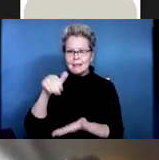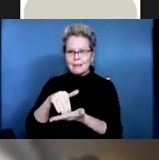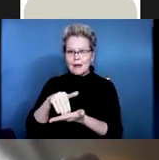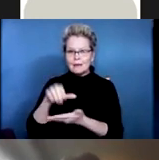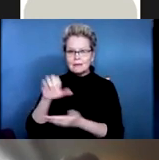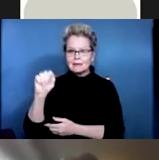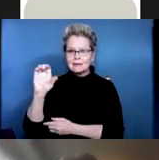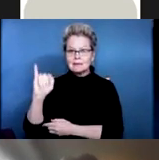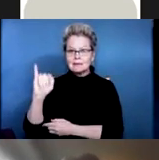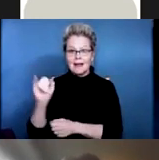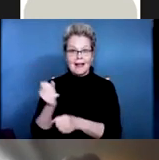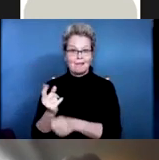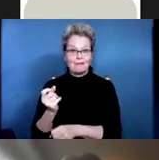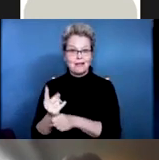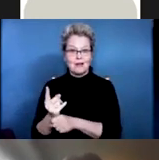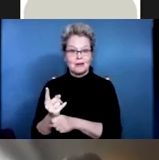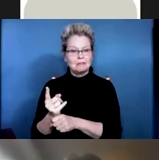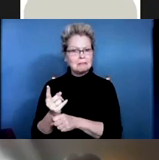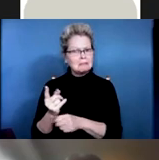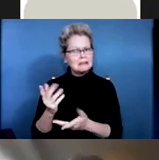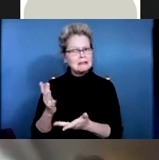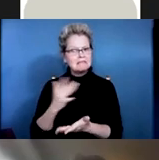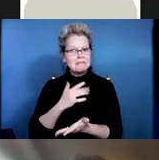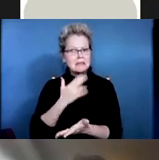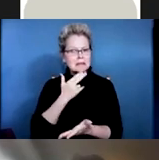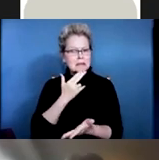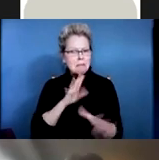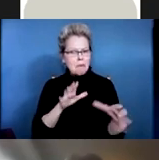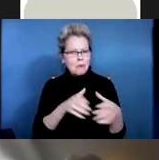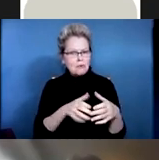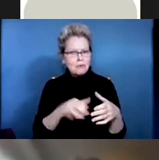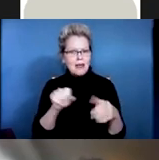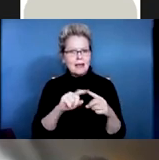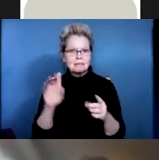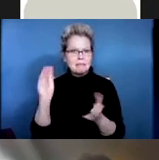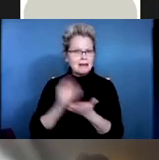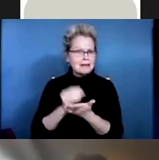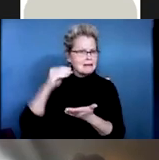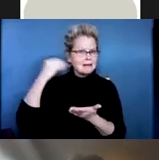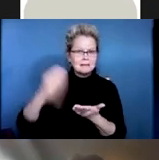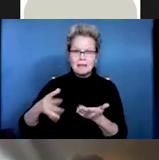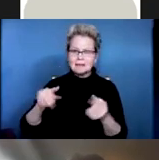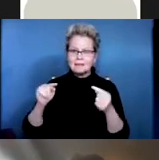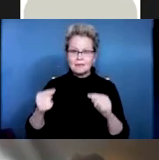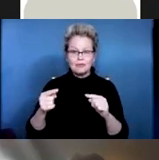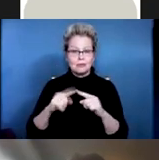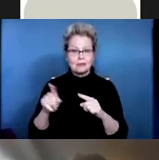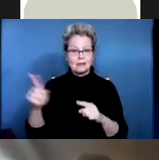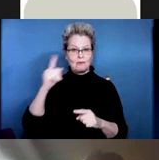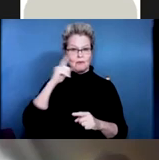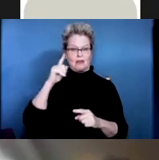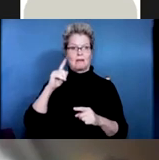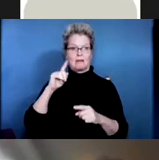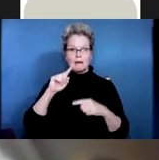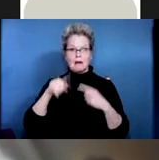It's a relatively small population, but it's a very expensive injury if you think about the long term consequences